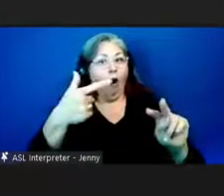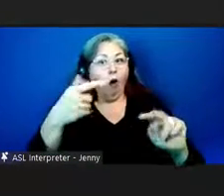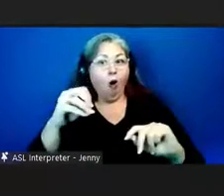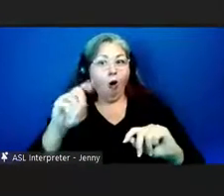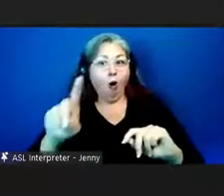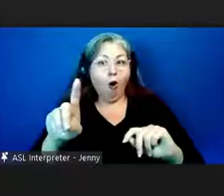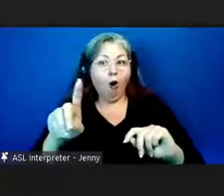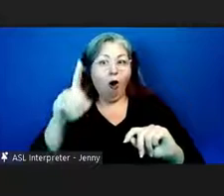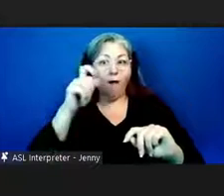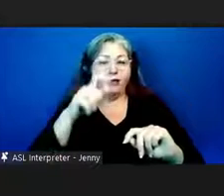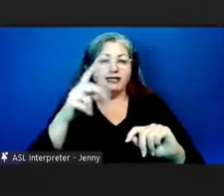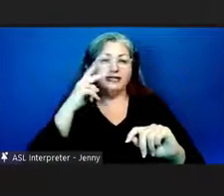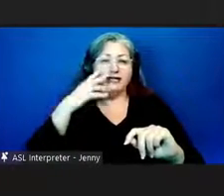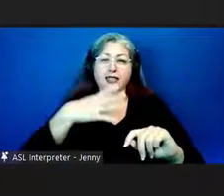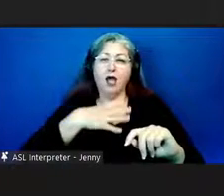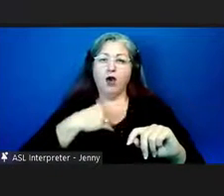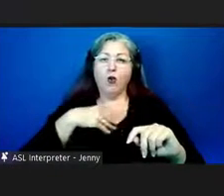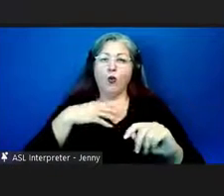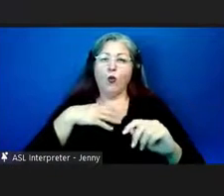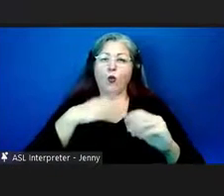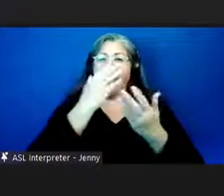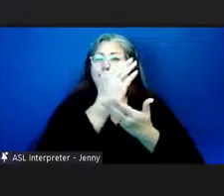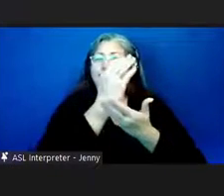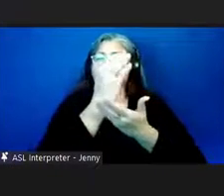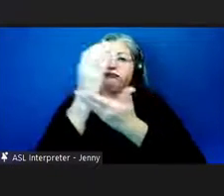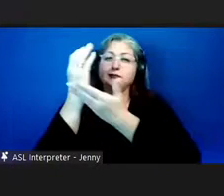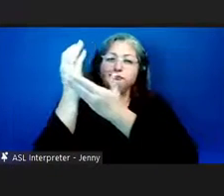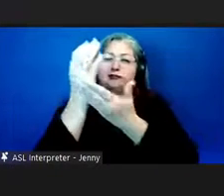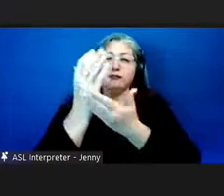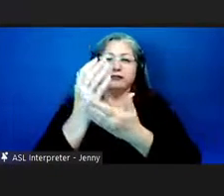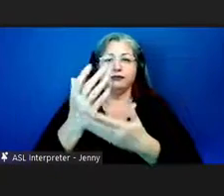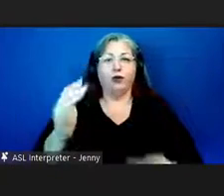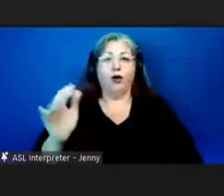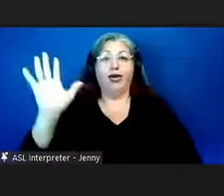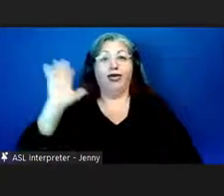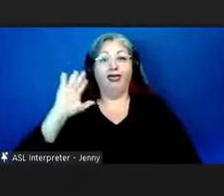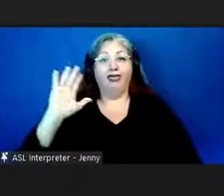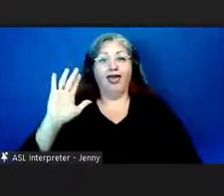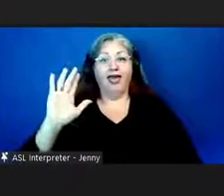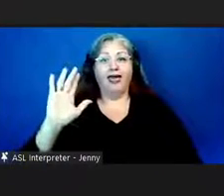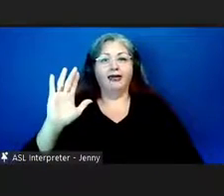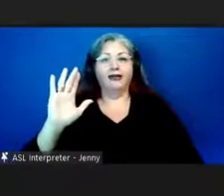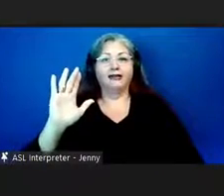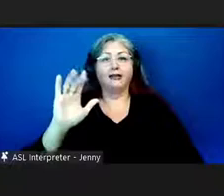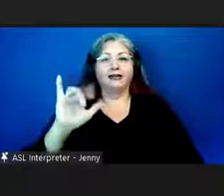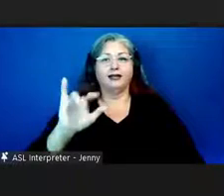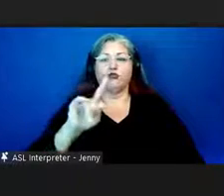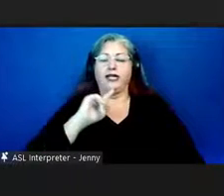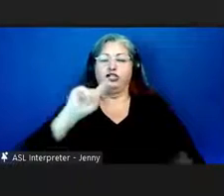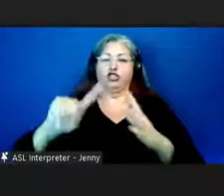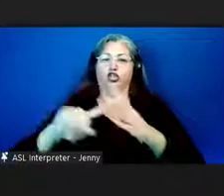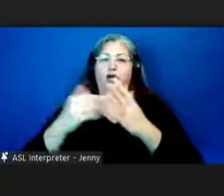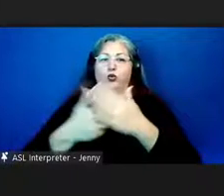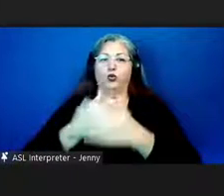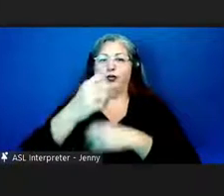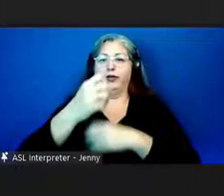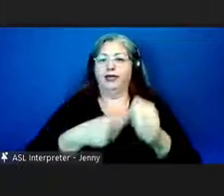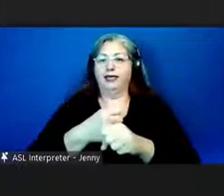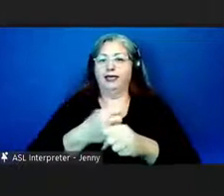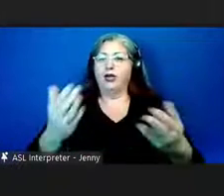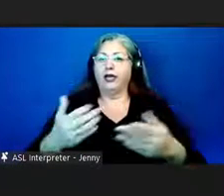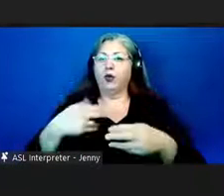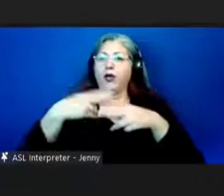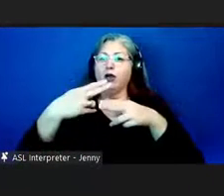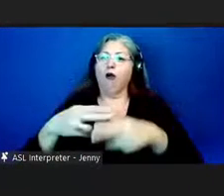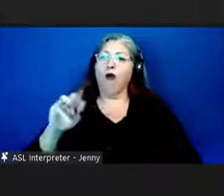great white sails that he had on his ship and that was just at the time of the new year in hawaii we celebrate the